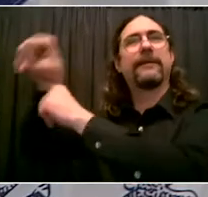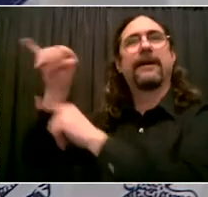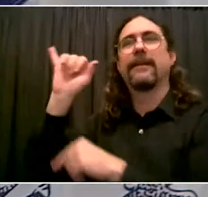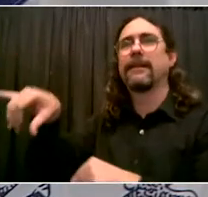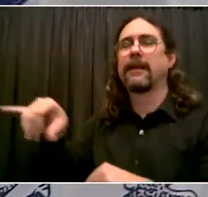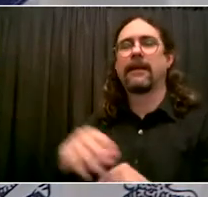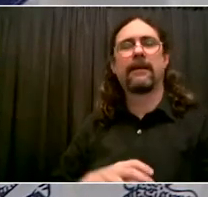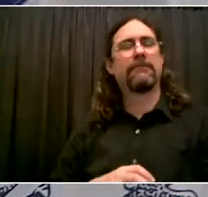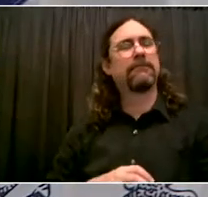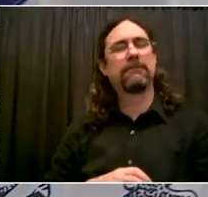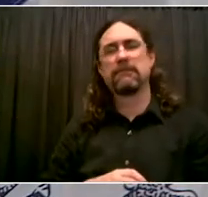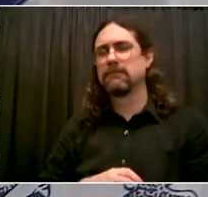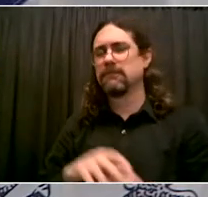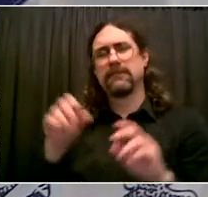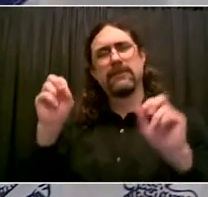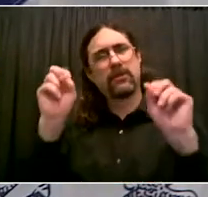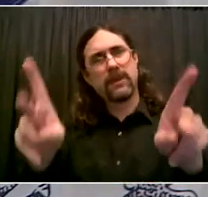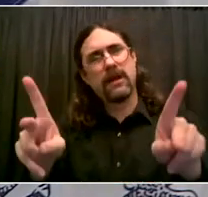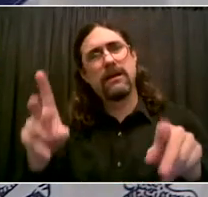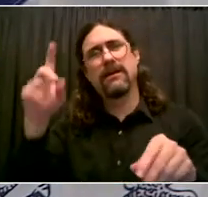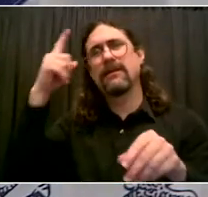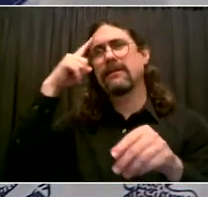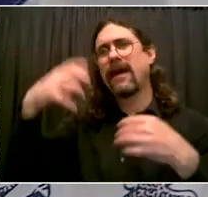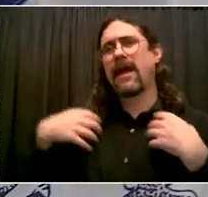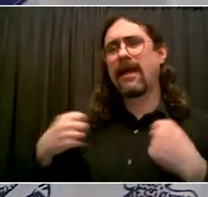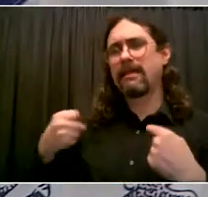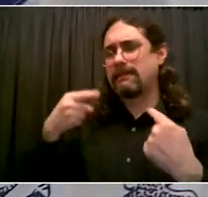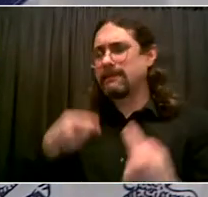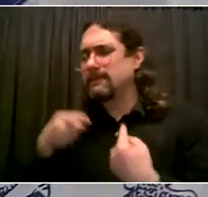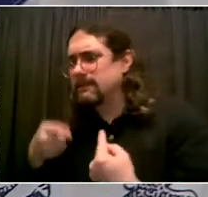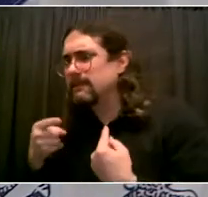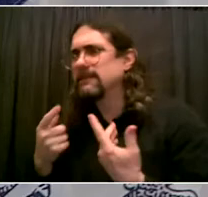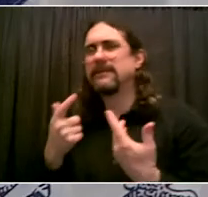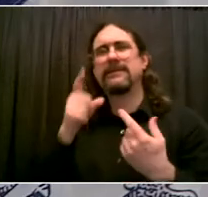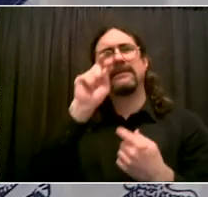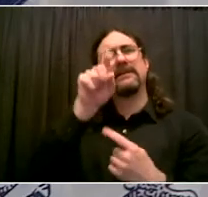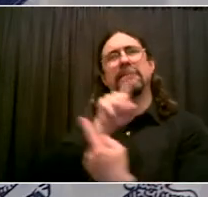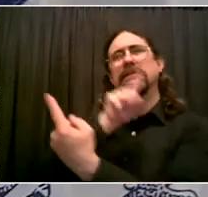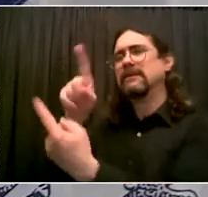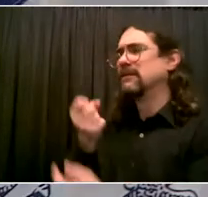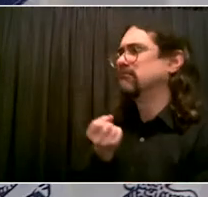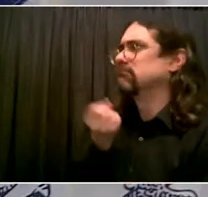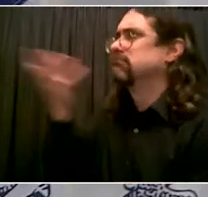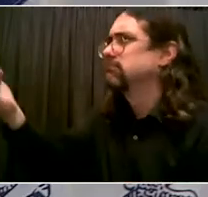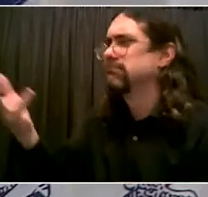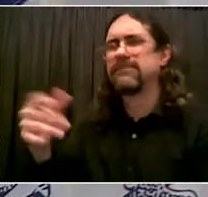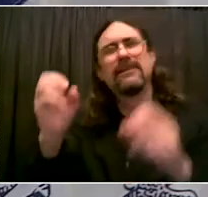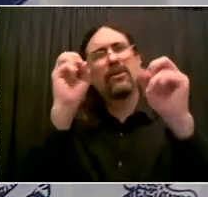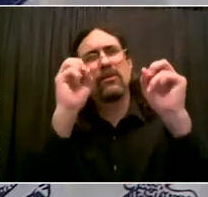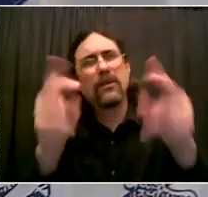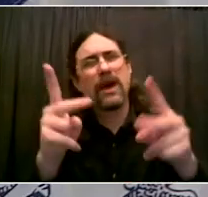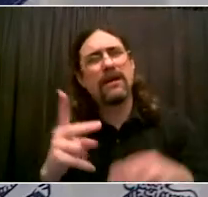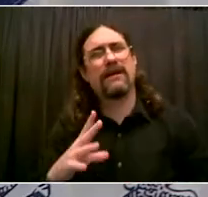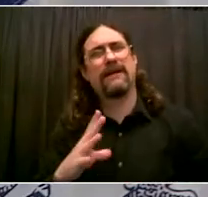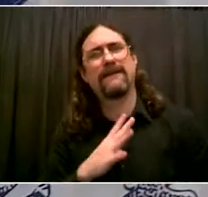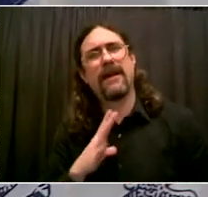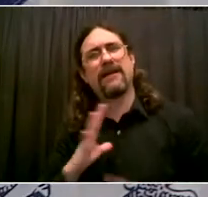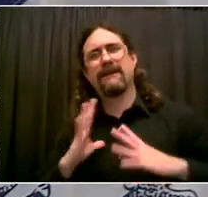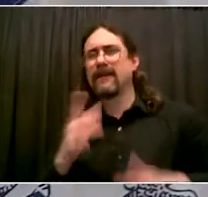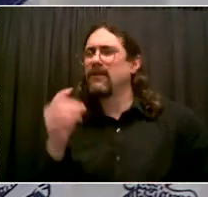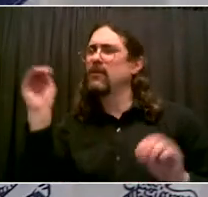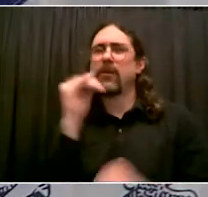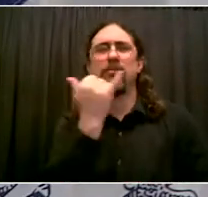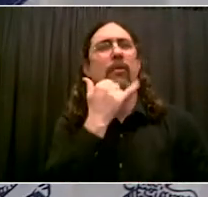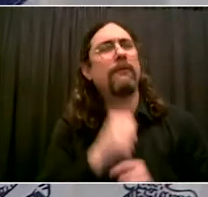and not feel bad about it. This has been a huge, huge change in the city. A lot more to do, but I'll tell you what's so